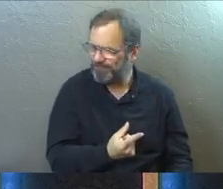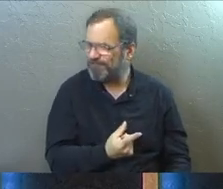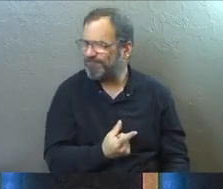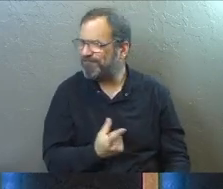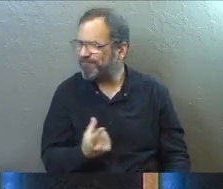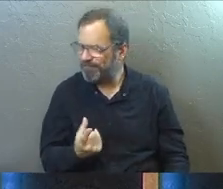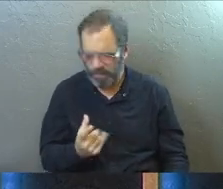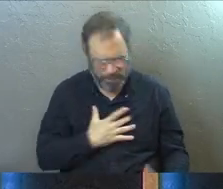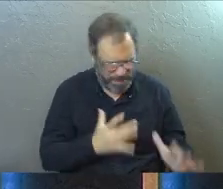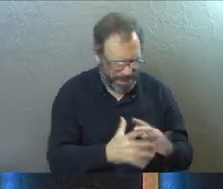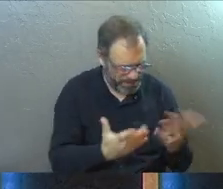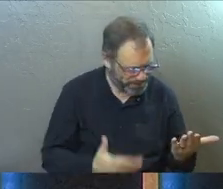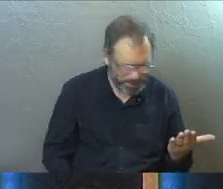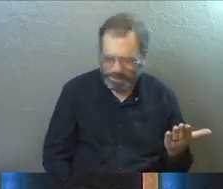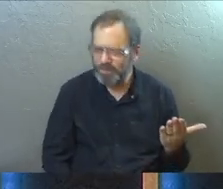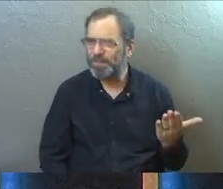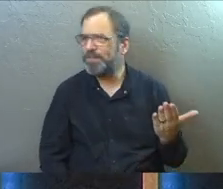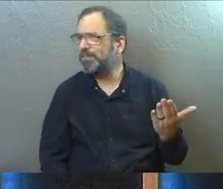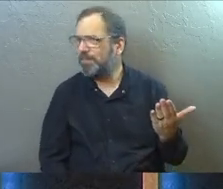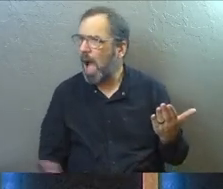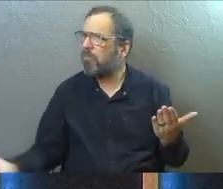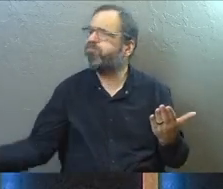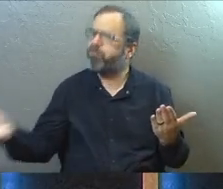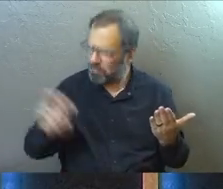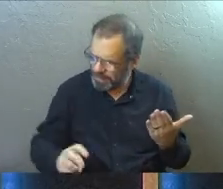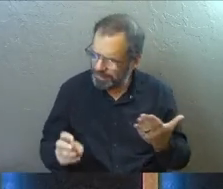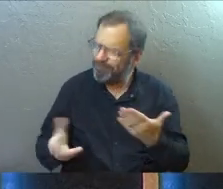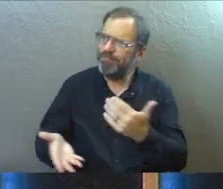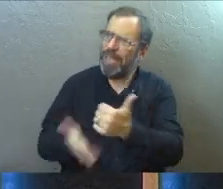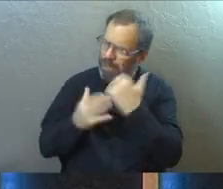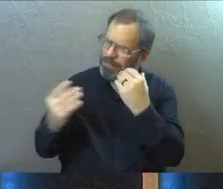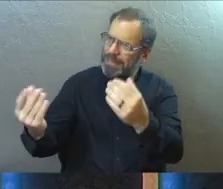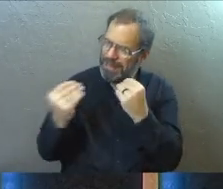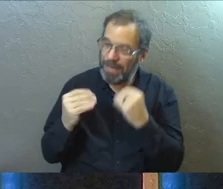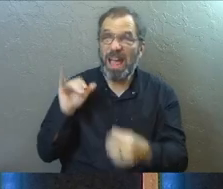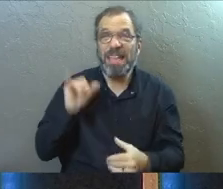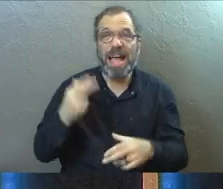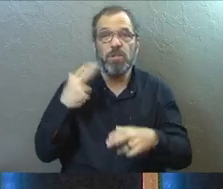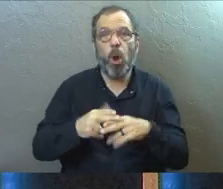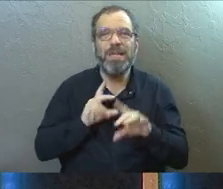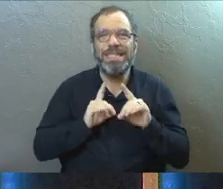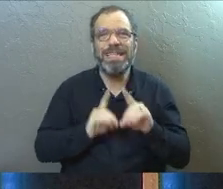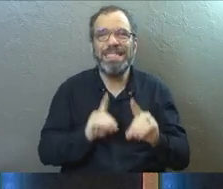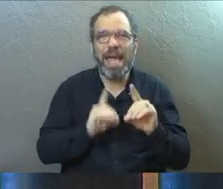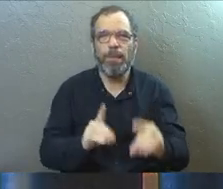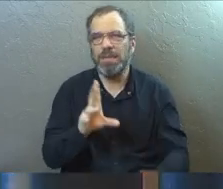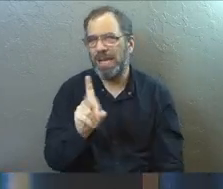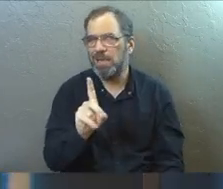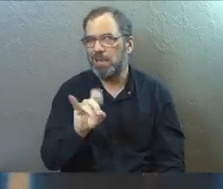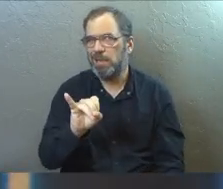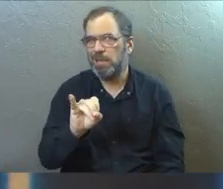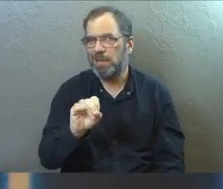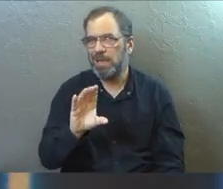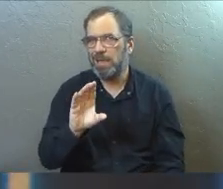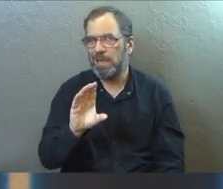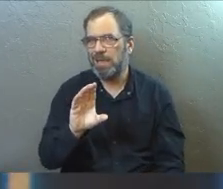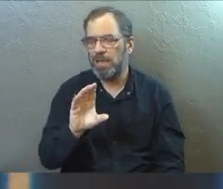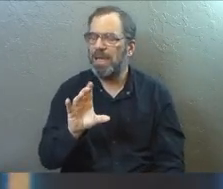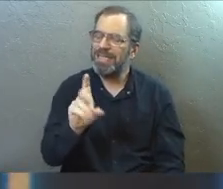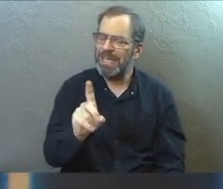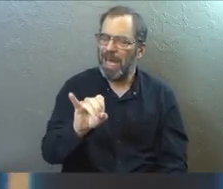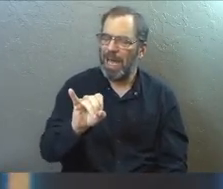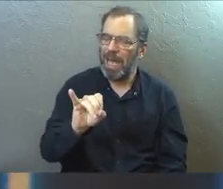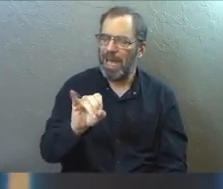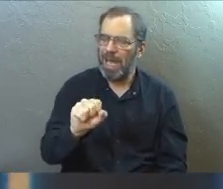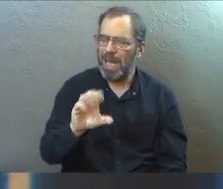me with my Bible open and walk me through this. That's discipleship, guys. That's relationship. This is